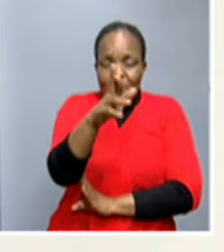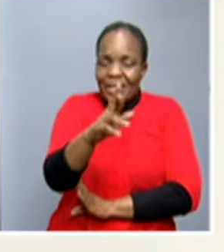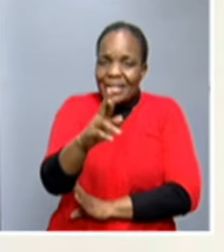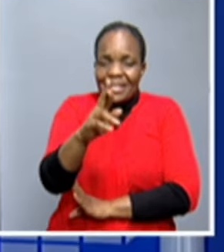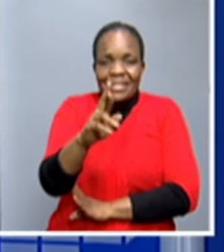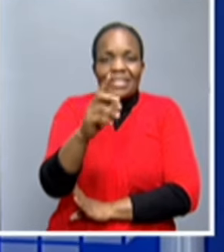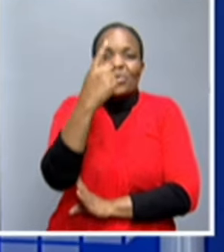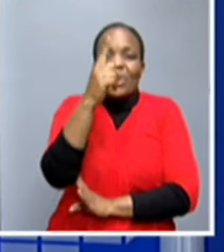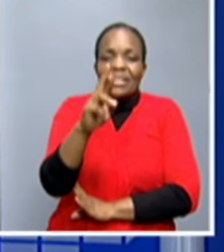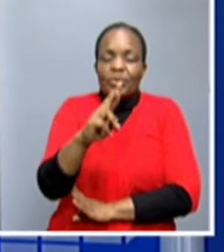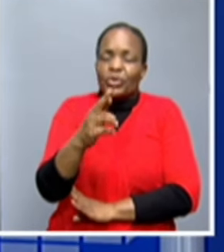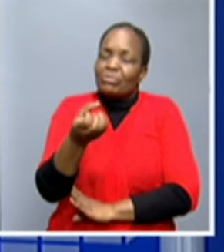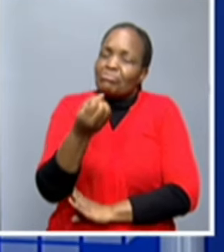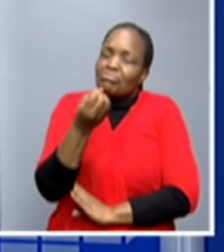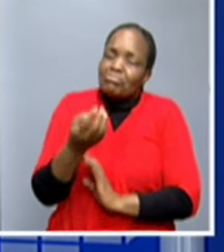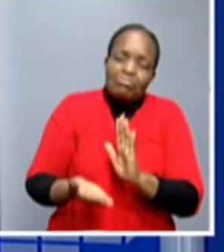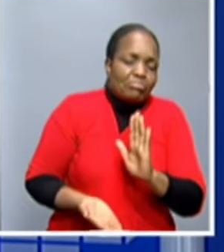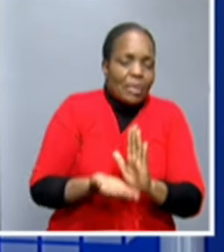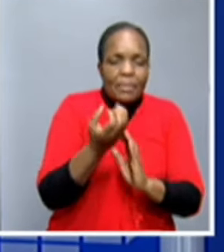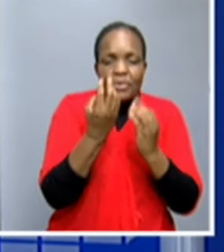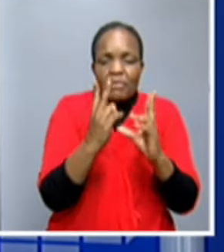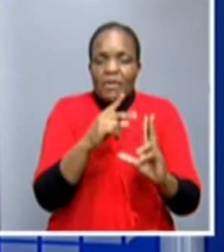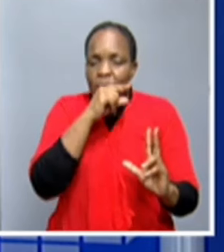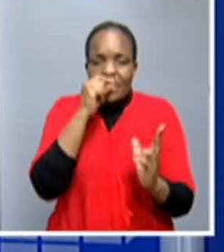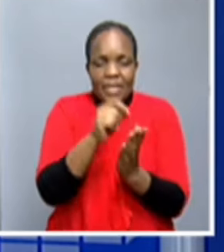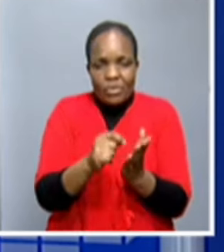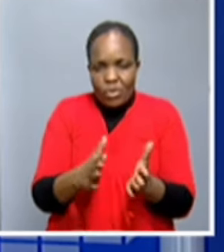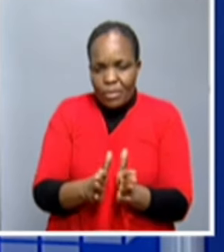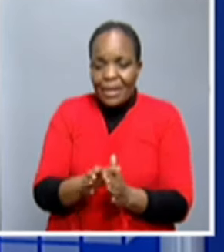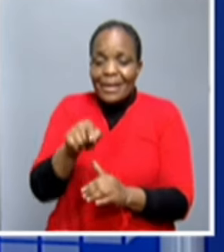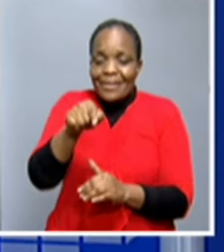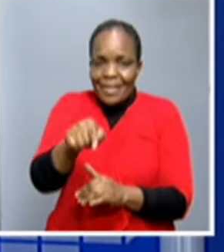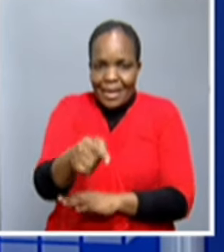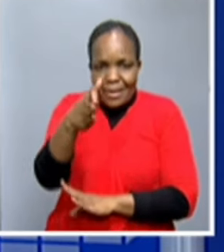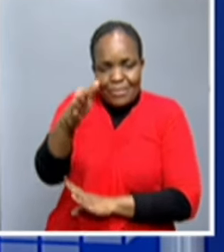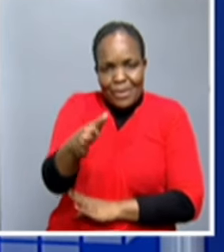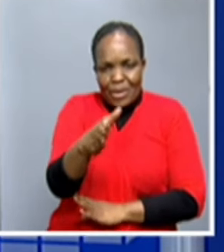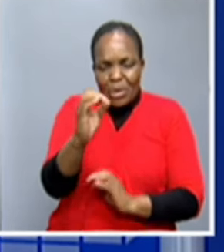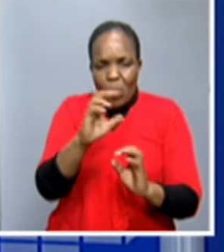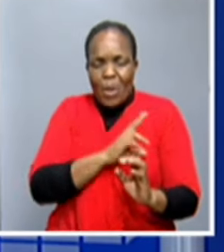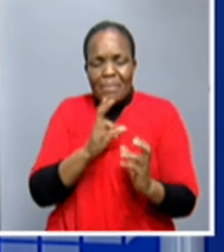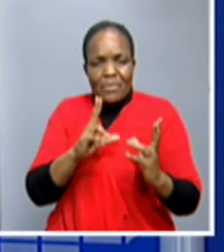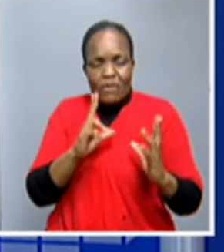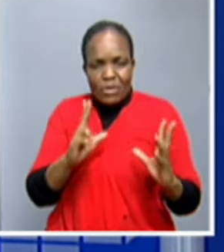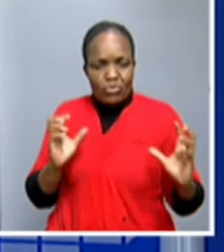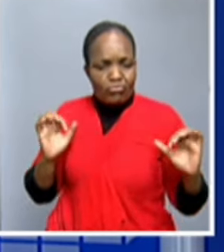the list with the highest number of registered voters. Talk to us, what are the contributing factors to that?